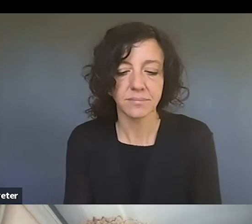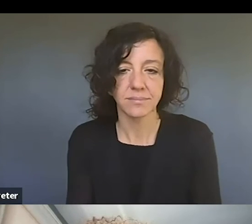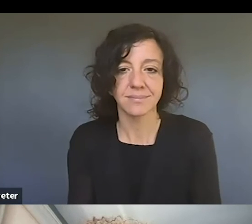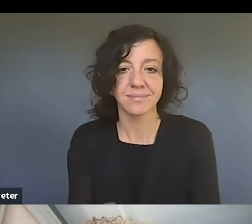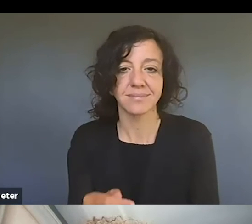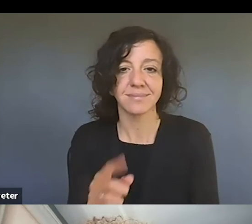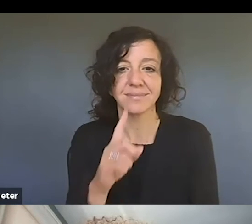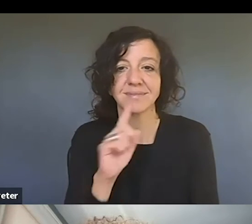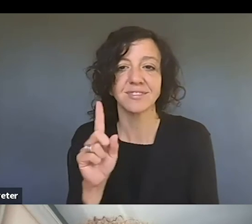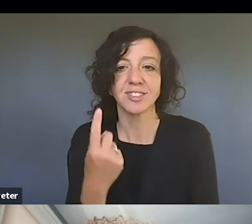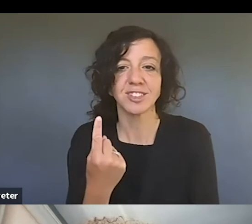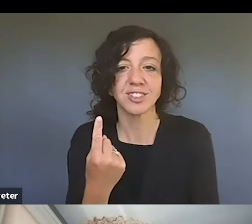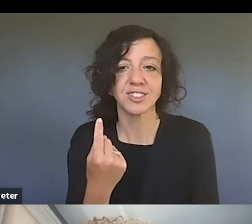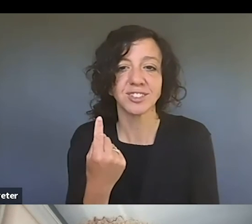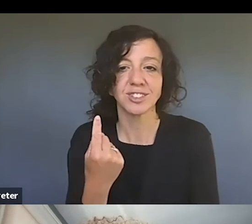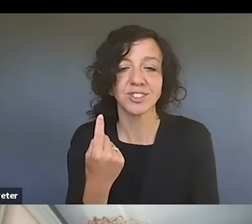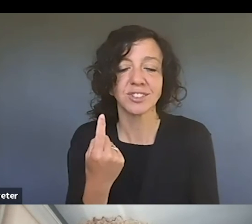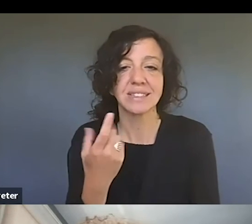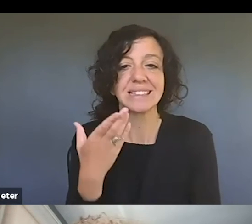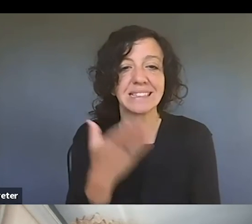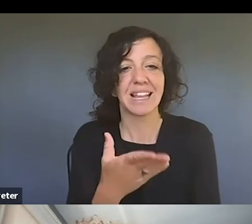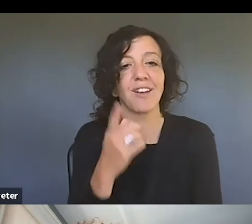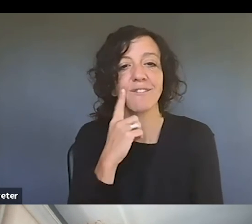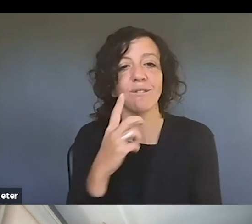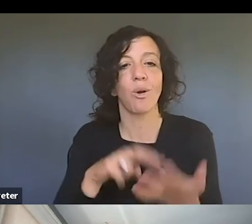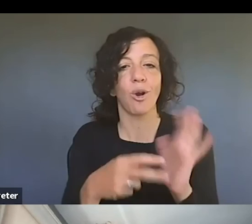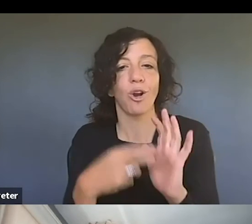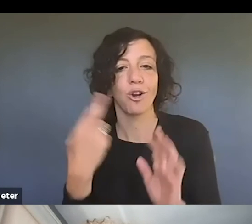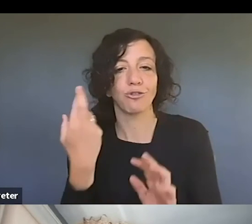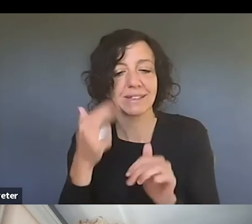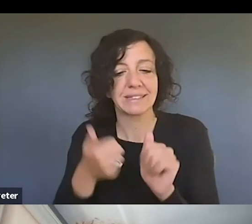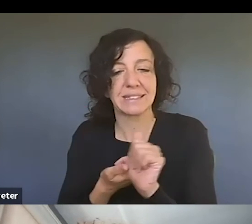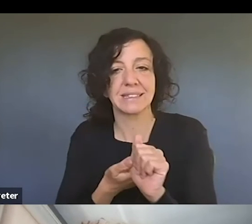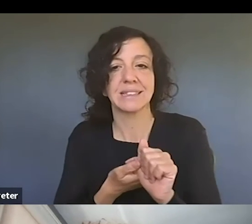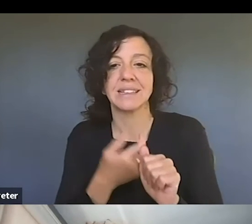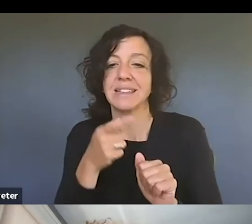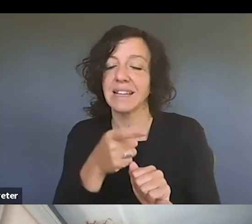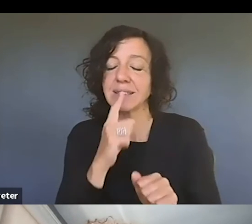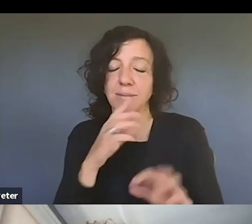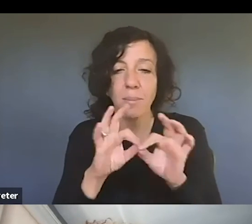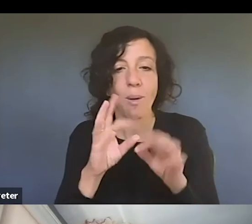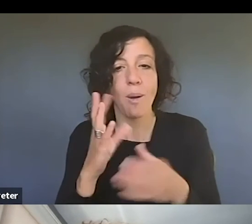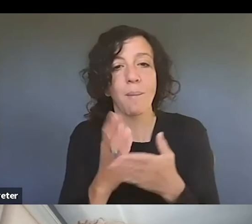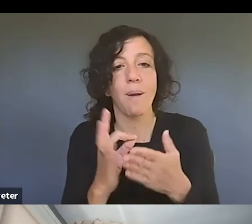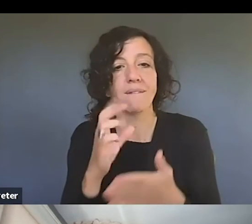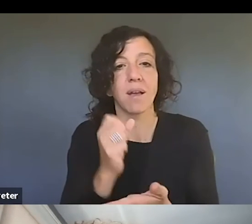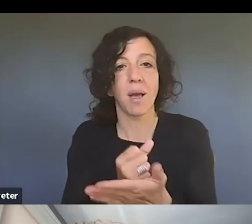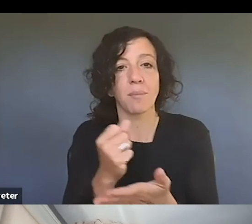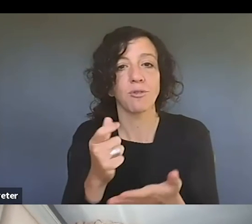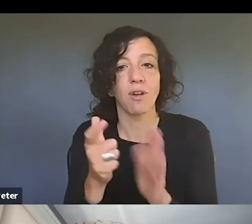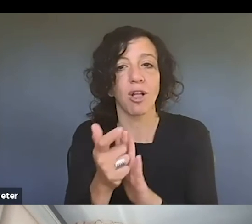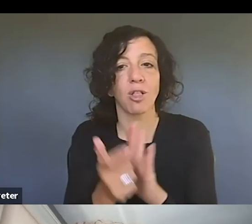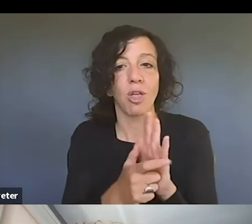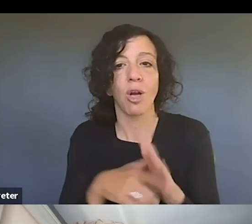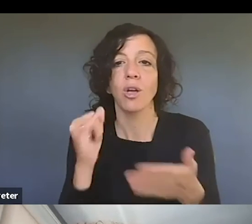it's, it's, it's there for a purpose. It's a very important part of copyright law. Um, artists rely